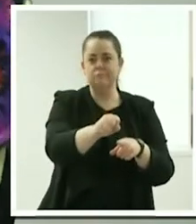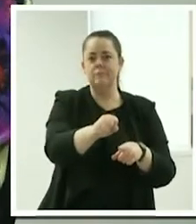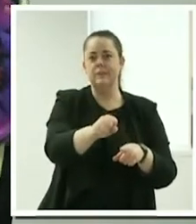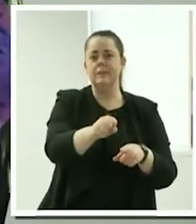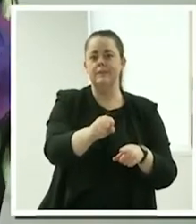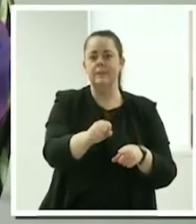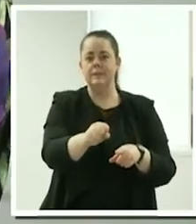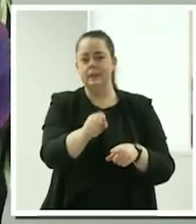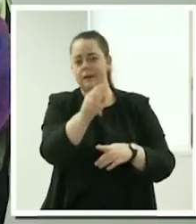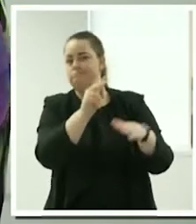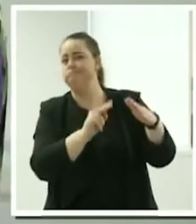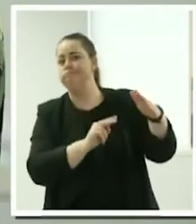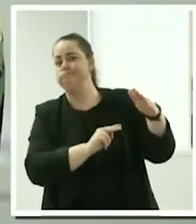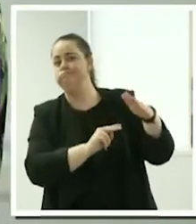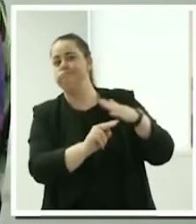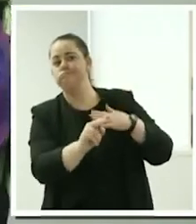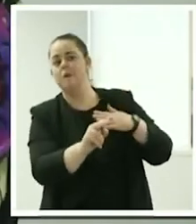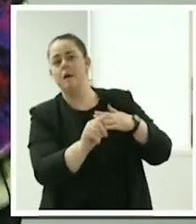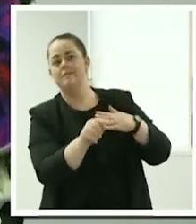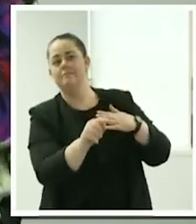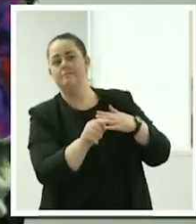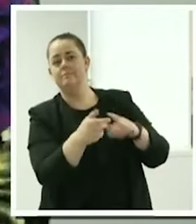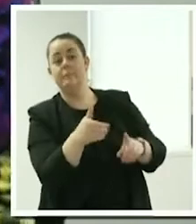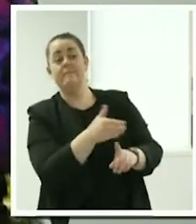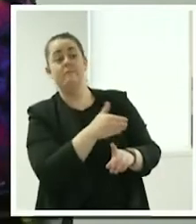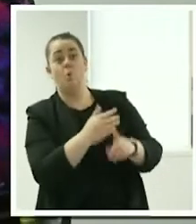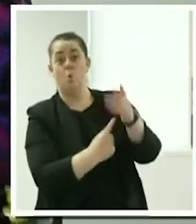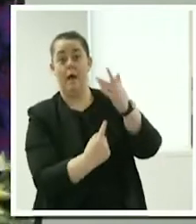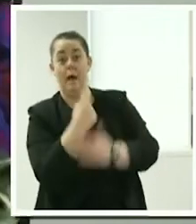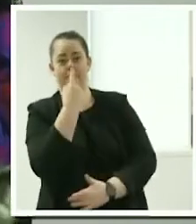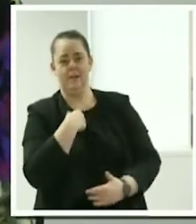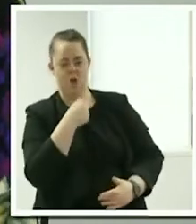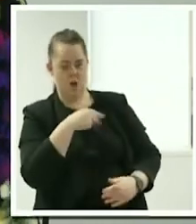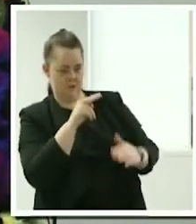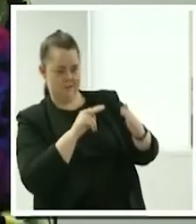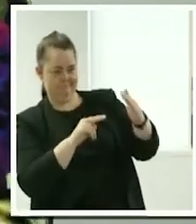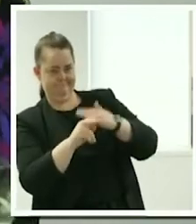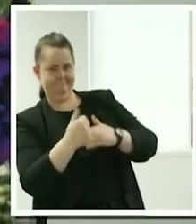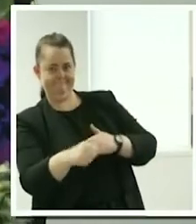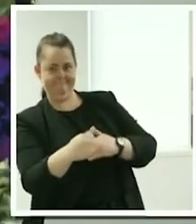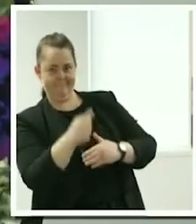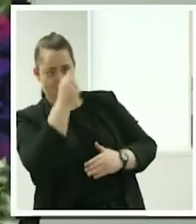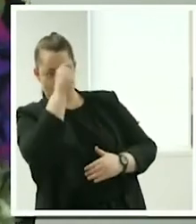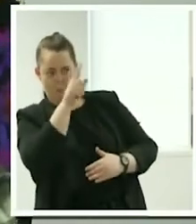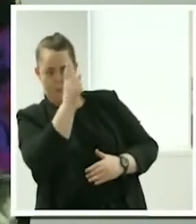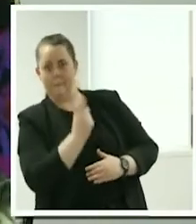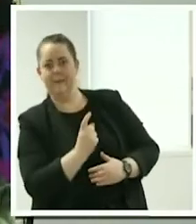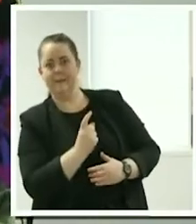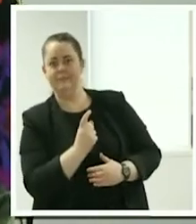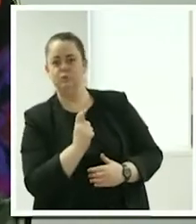what's coming to the clients but in terms of keeping myself up to date